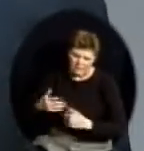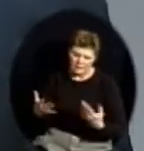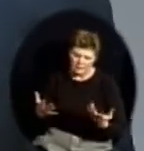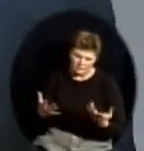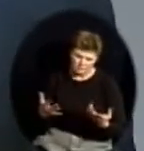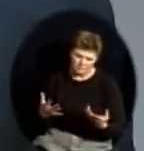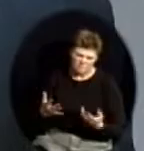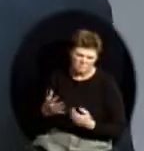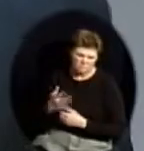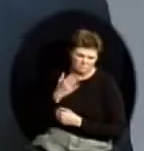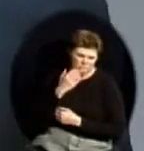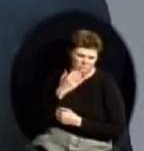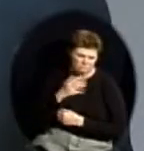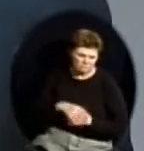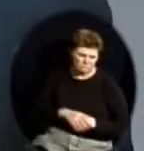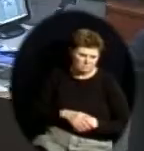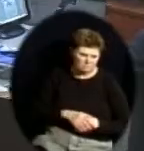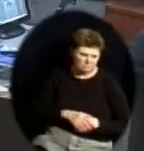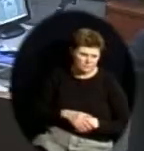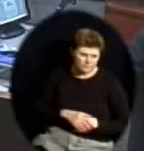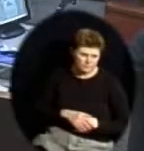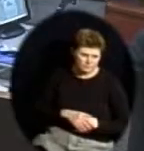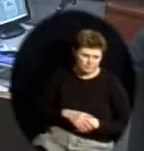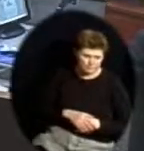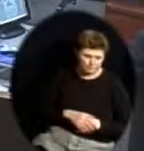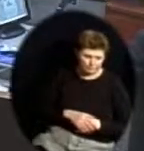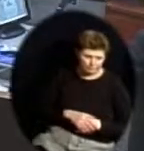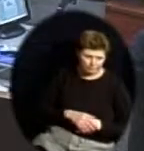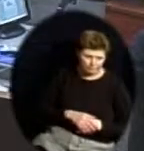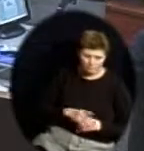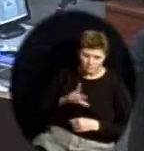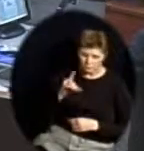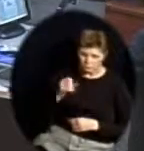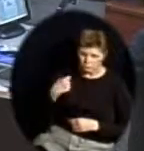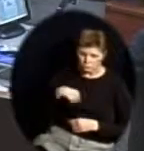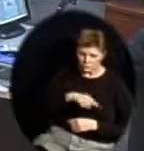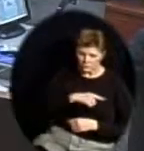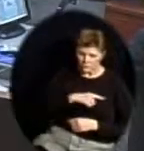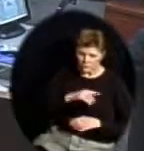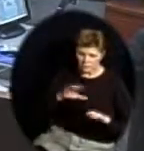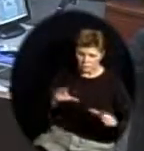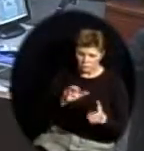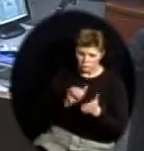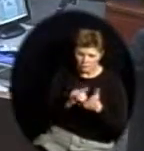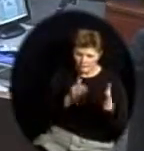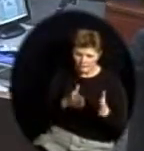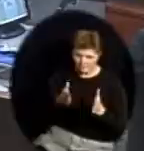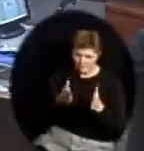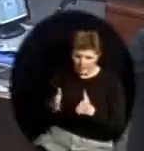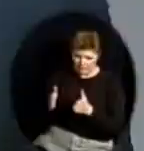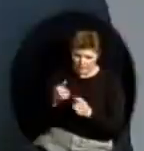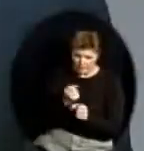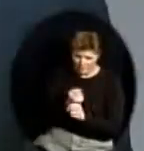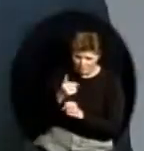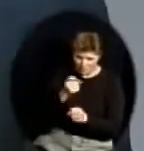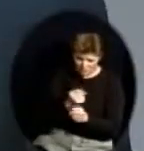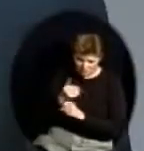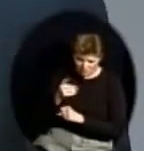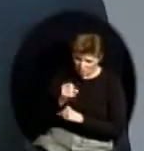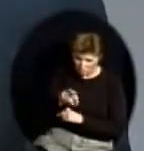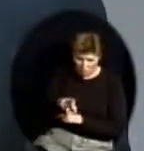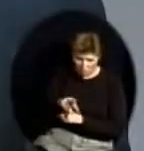medication. Is the revisitation of that plan a yearly process or determined by the team? It is an annual review.